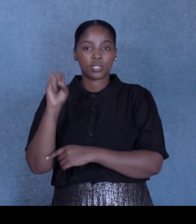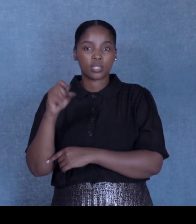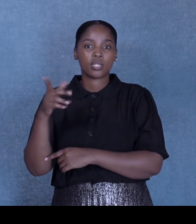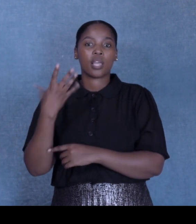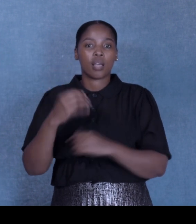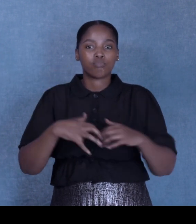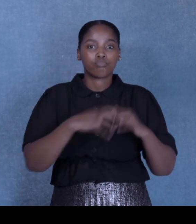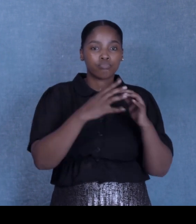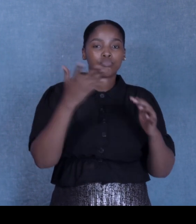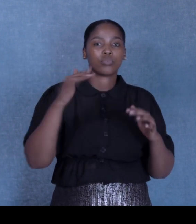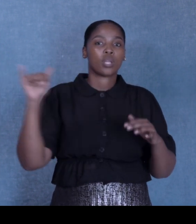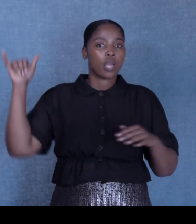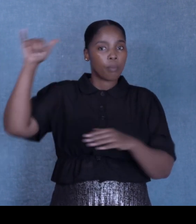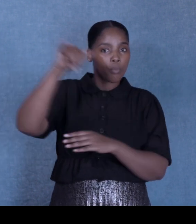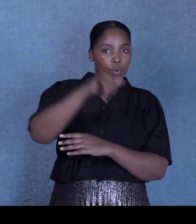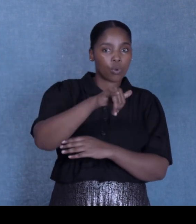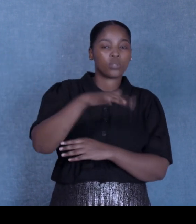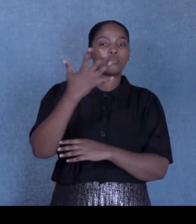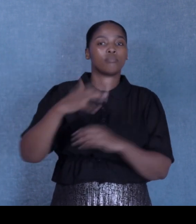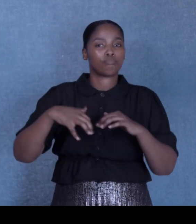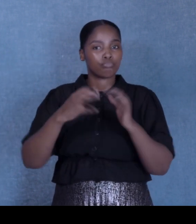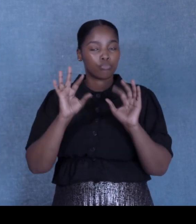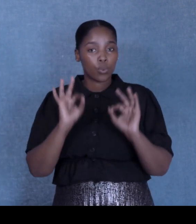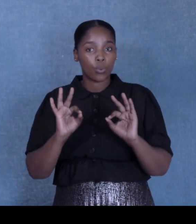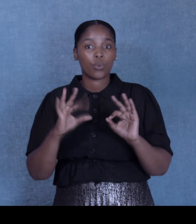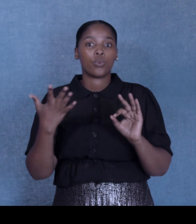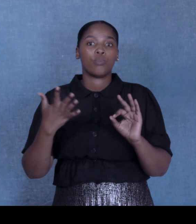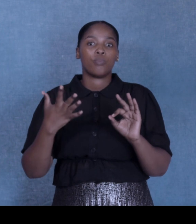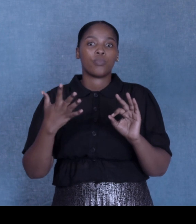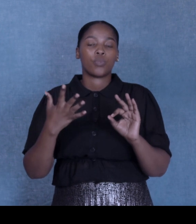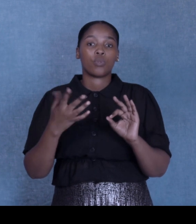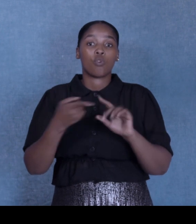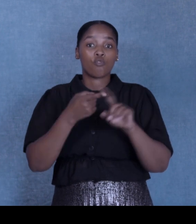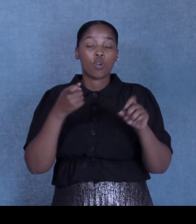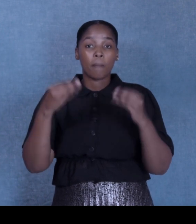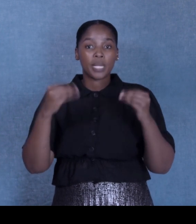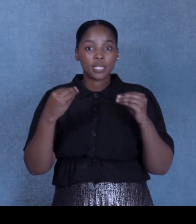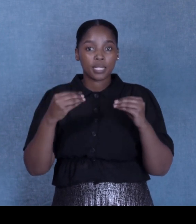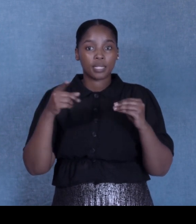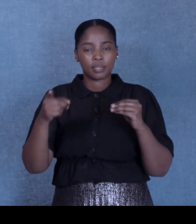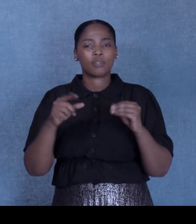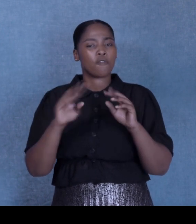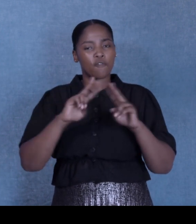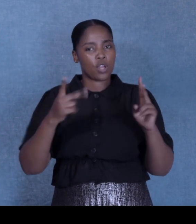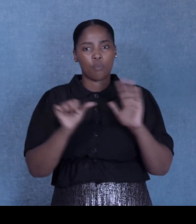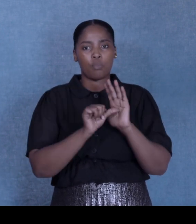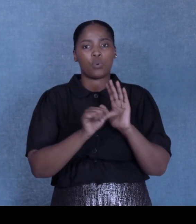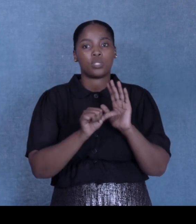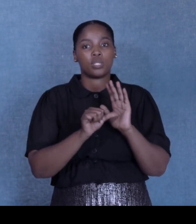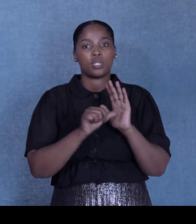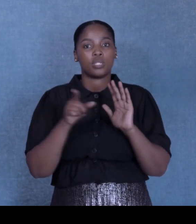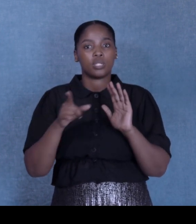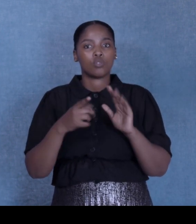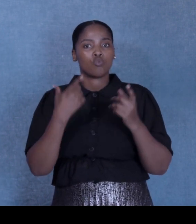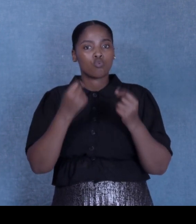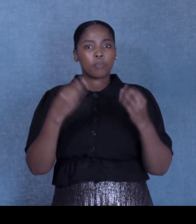we have a well-established airport, our road network is very good. So from a business point of view that's very important and